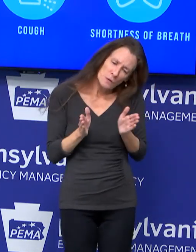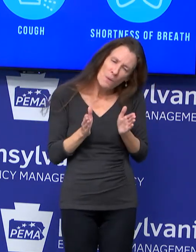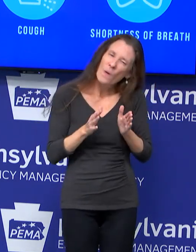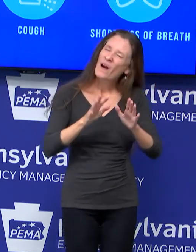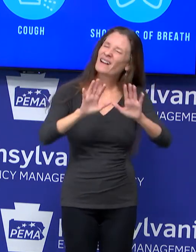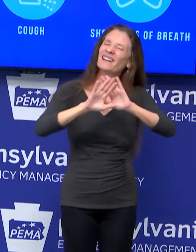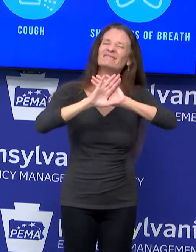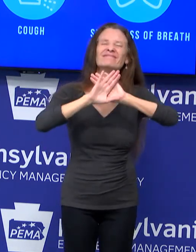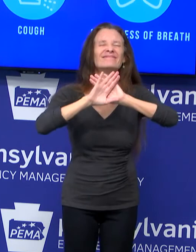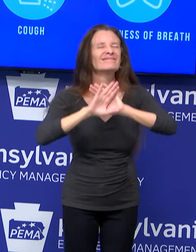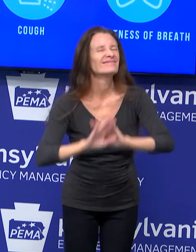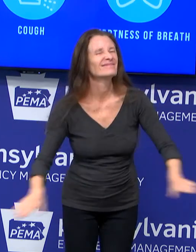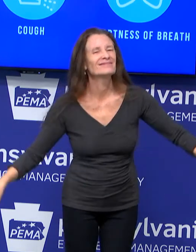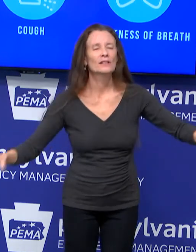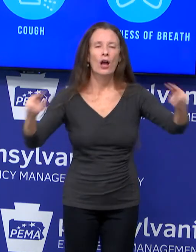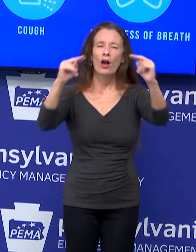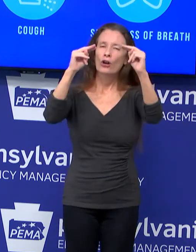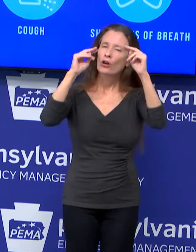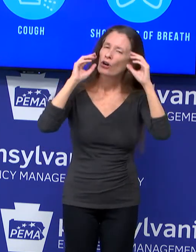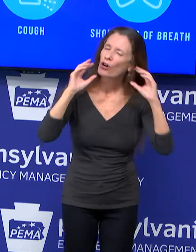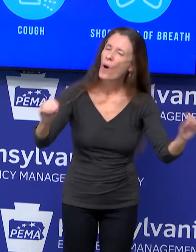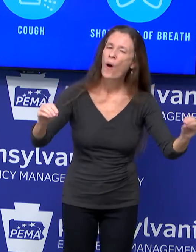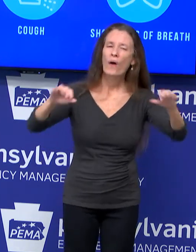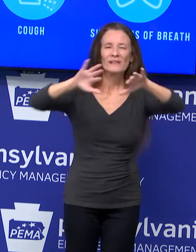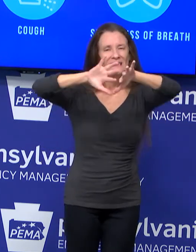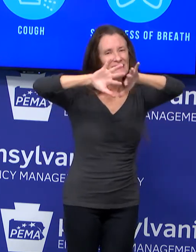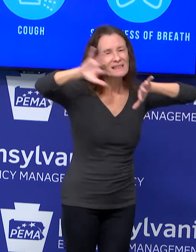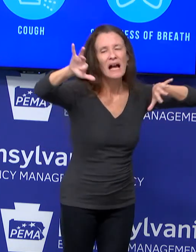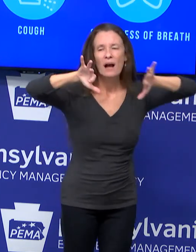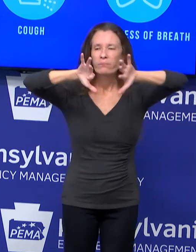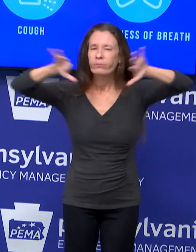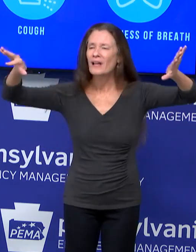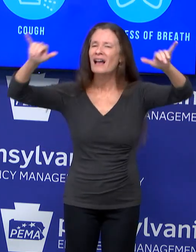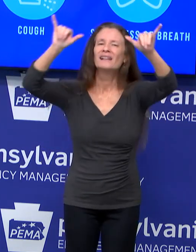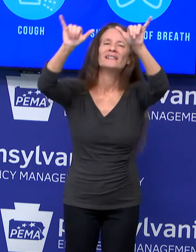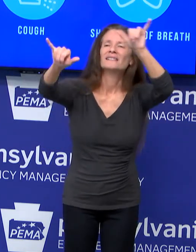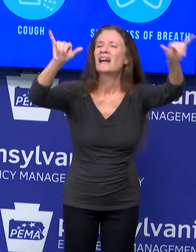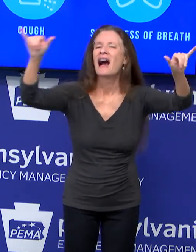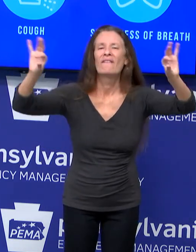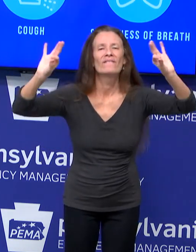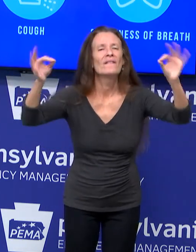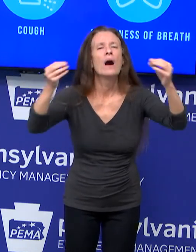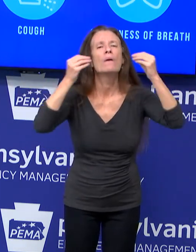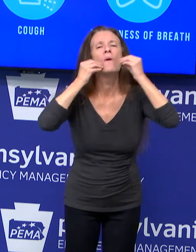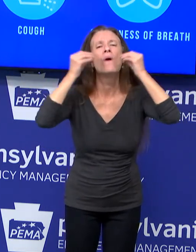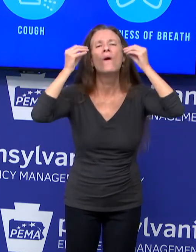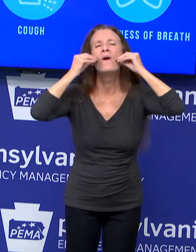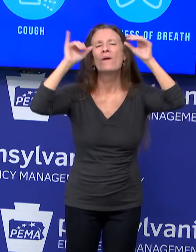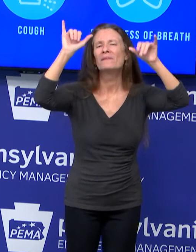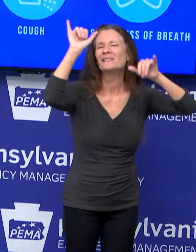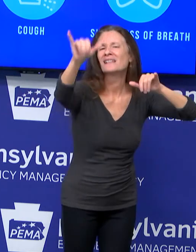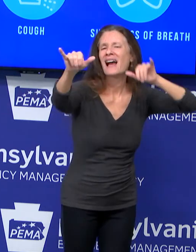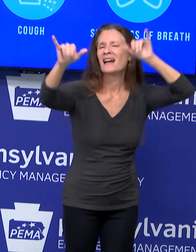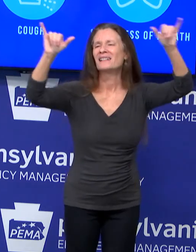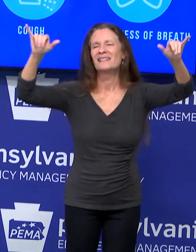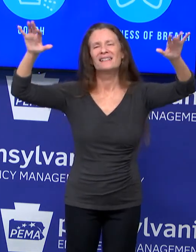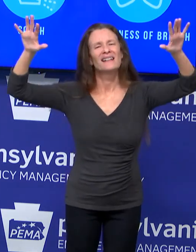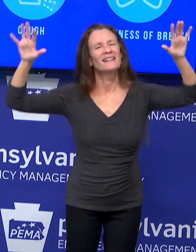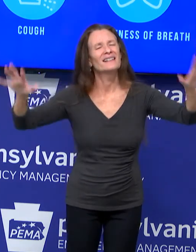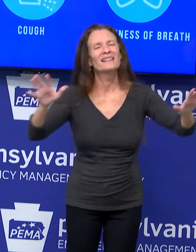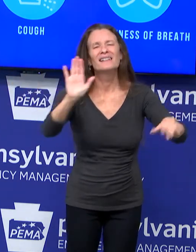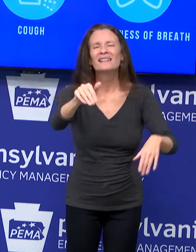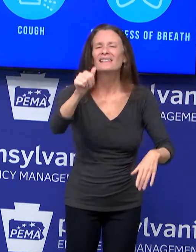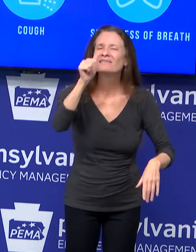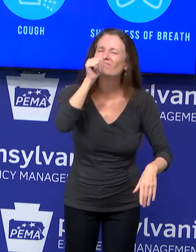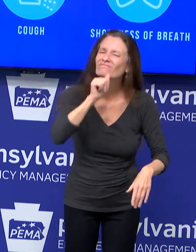for holidays and holiday gatherings and then to really be with their extended family and extended